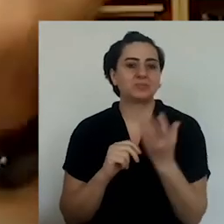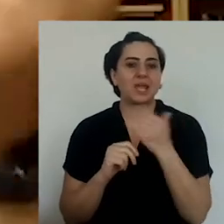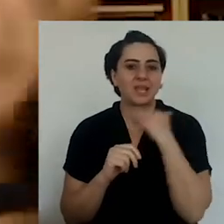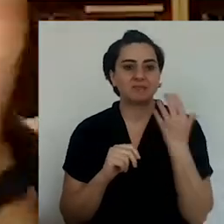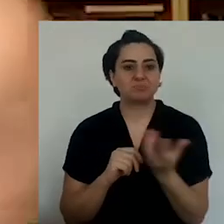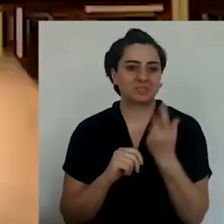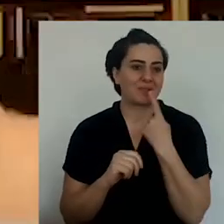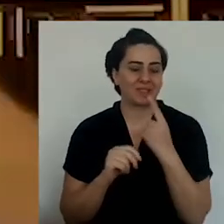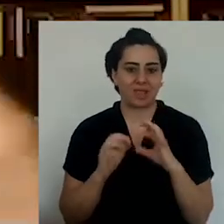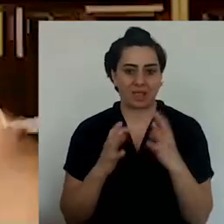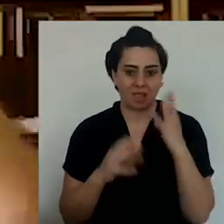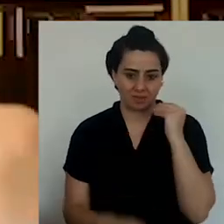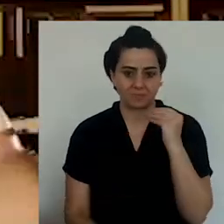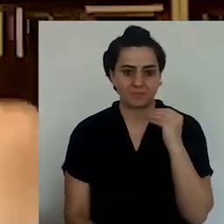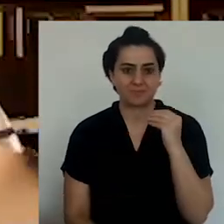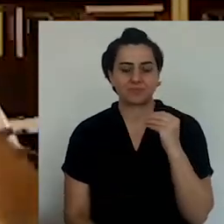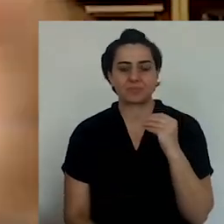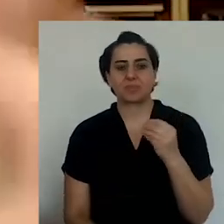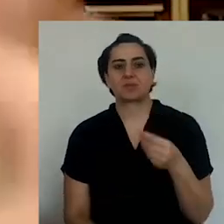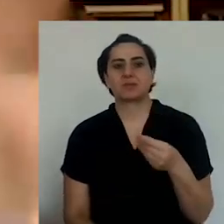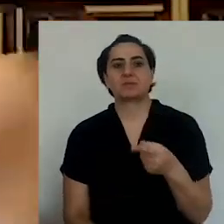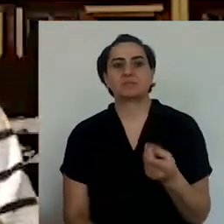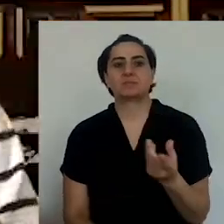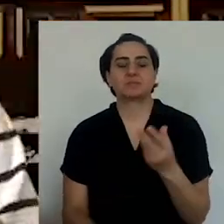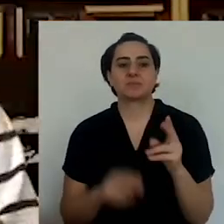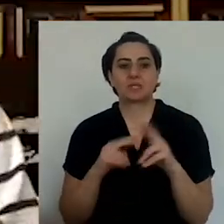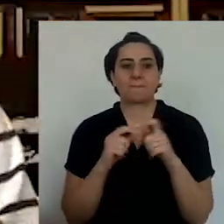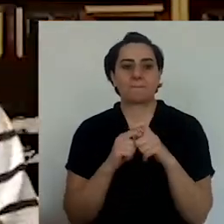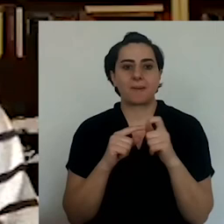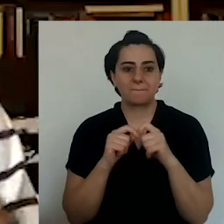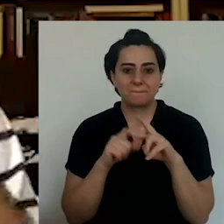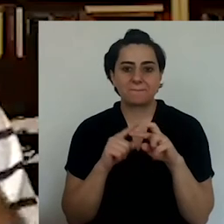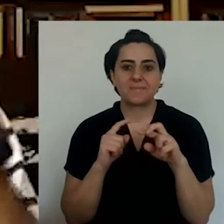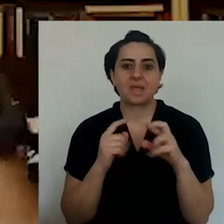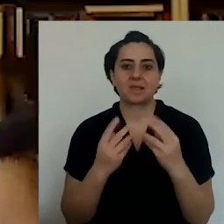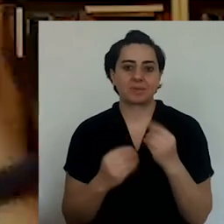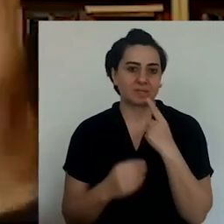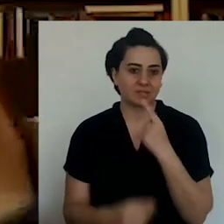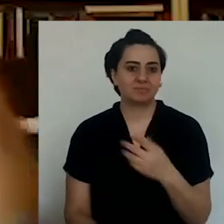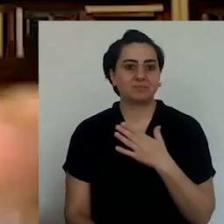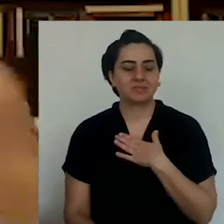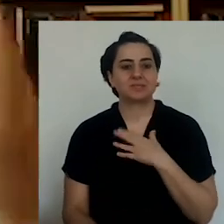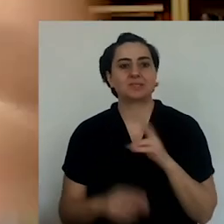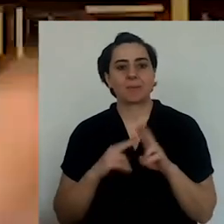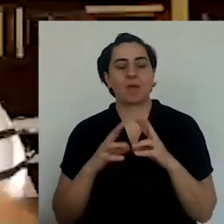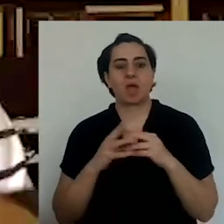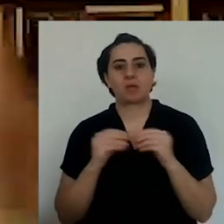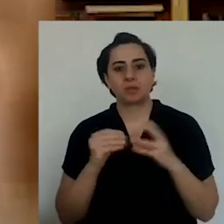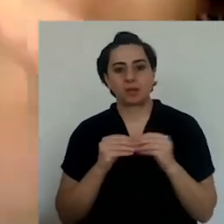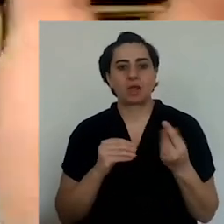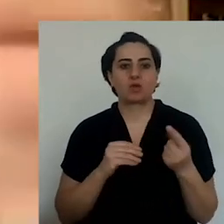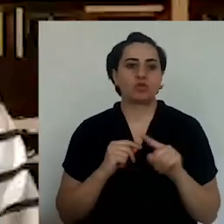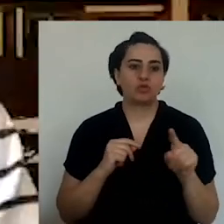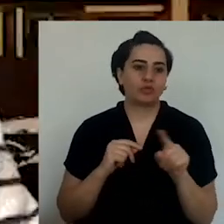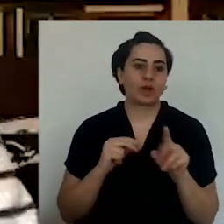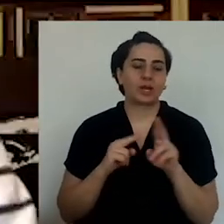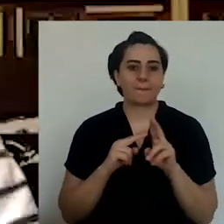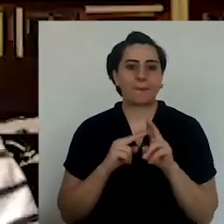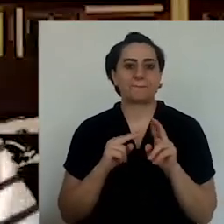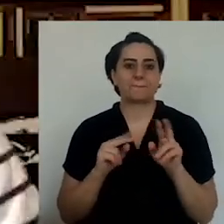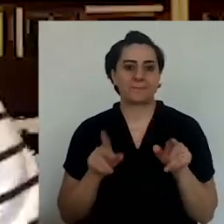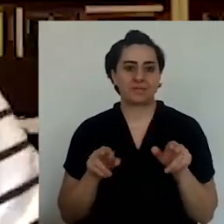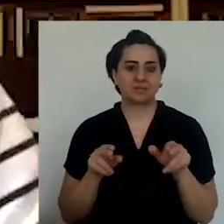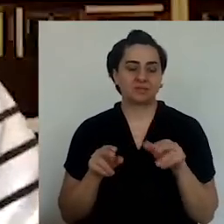Assyan's book. Kebap etmek is the term used. In fact, kebap etmek is the term used for cooking. Adana